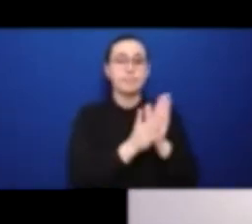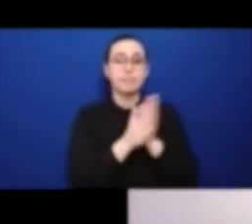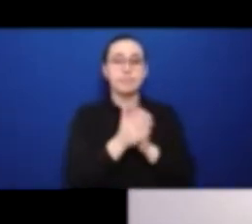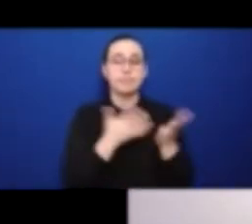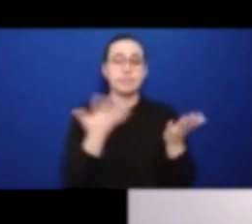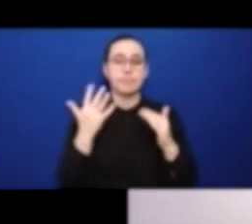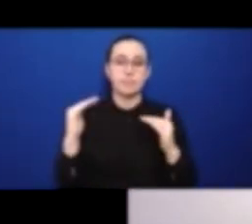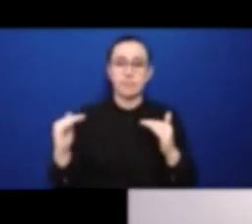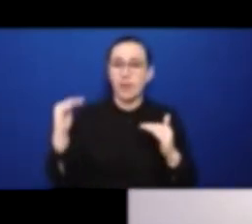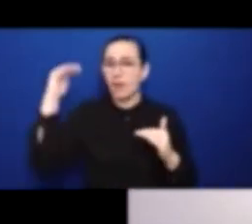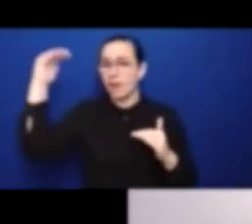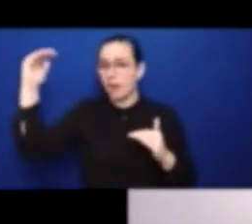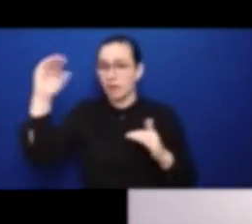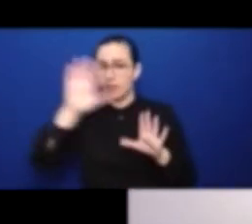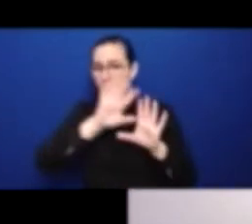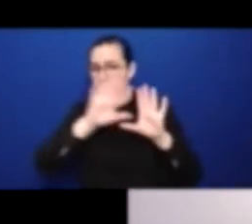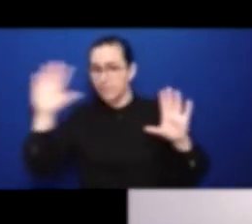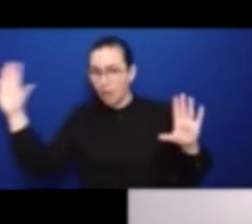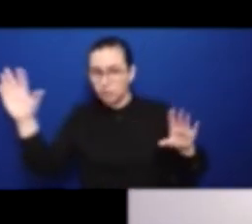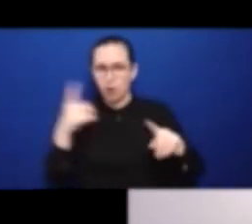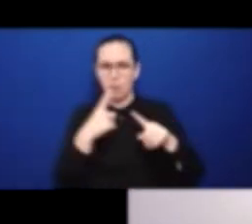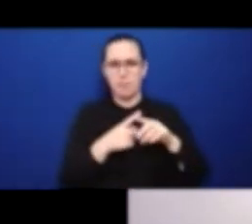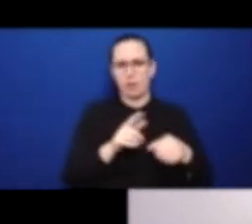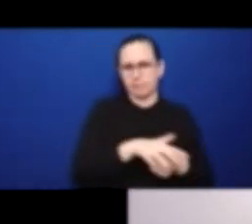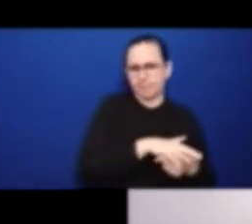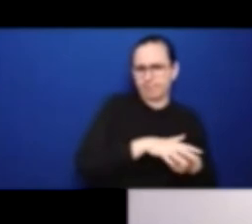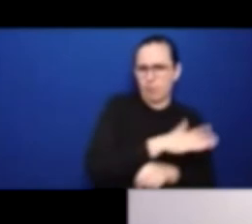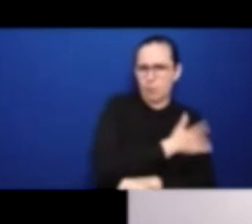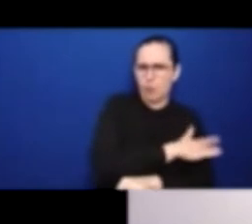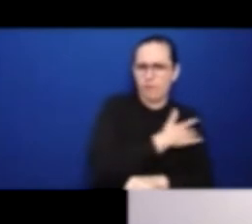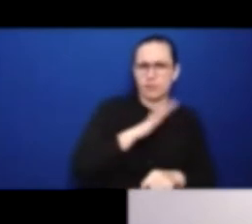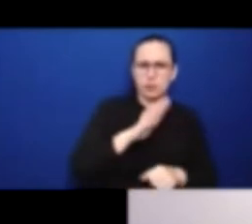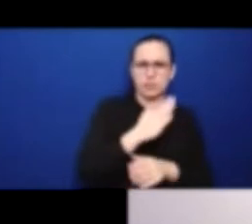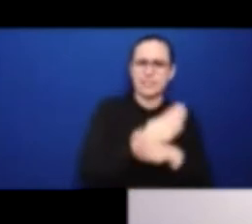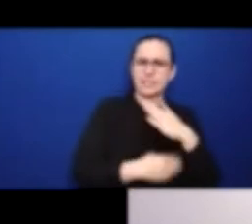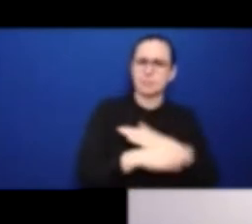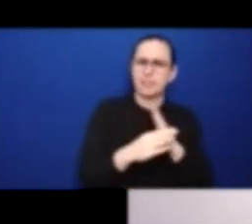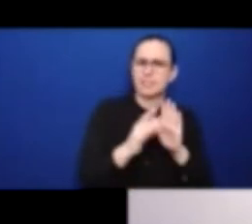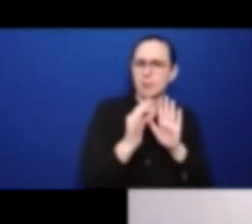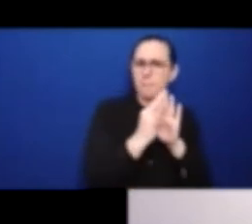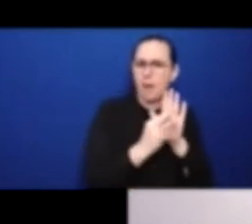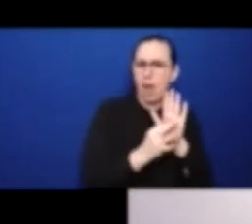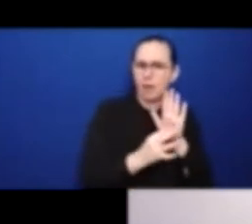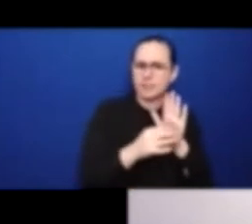writing as a tool for advocacy. Thank you, Rachel. The floor is yours.